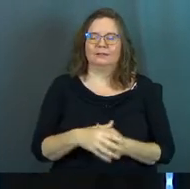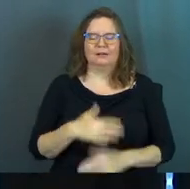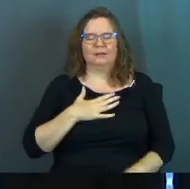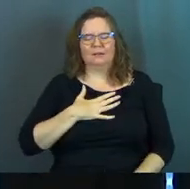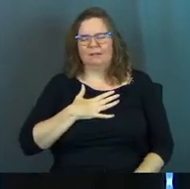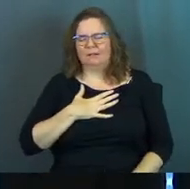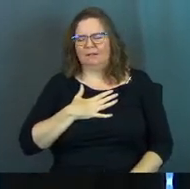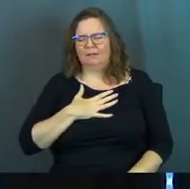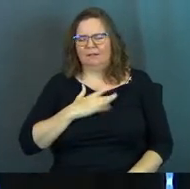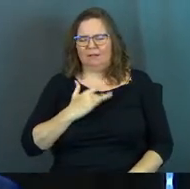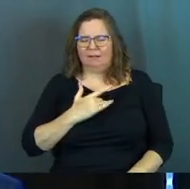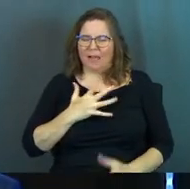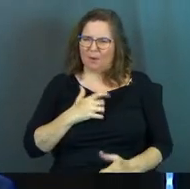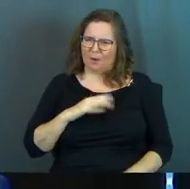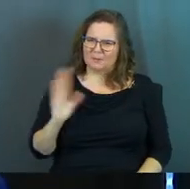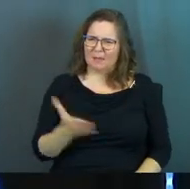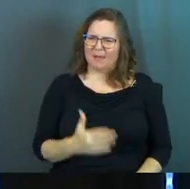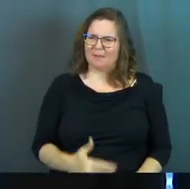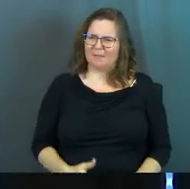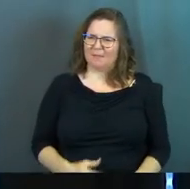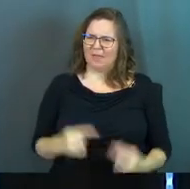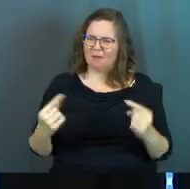Oh, I just wanted to smack him.